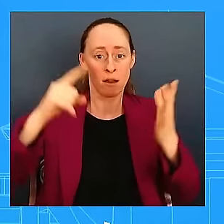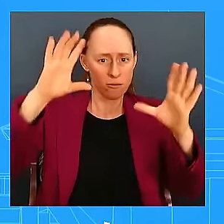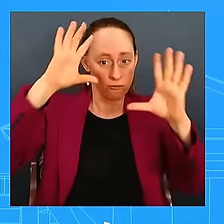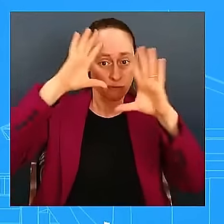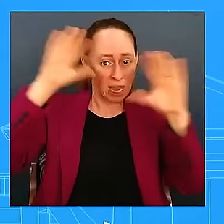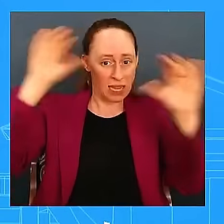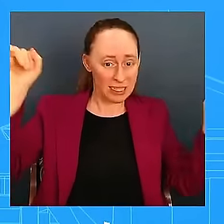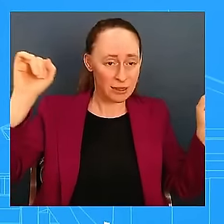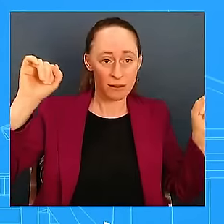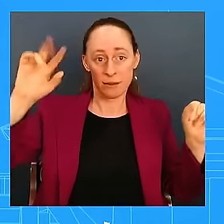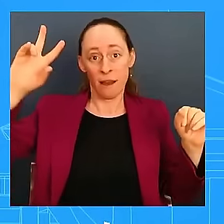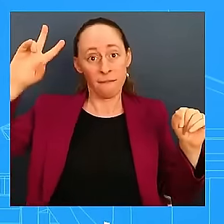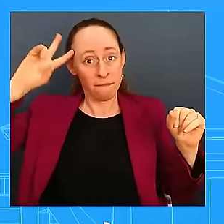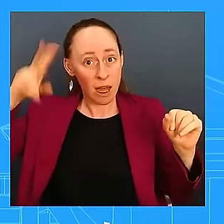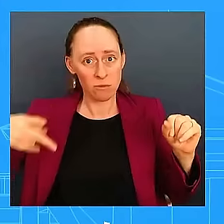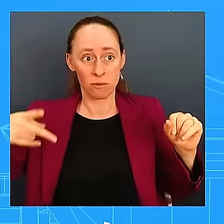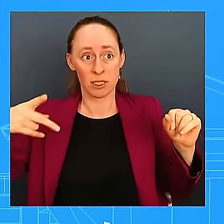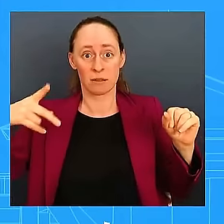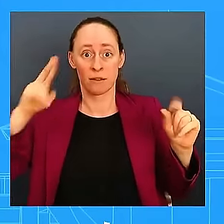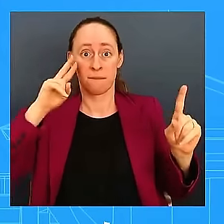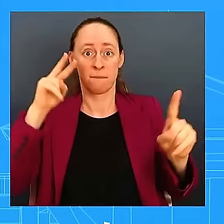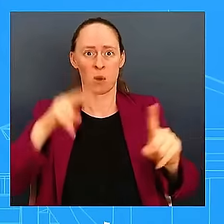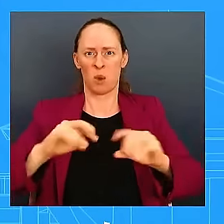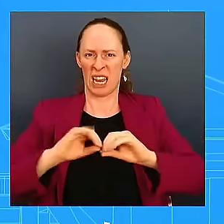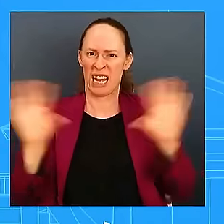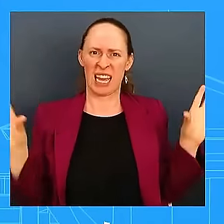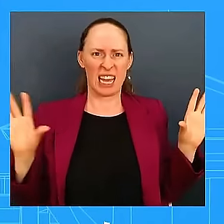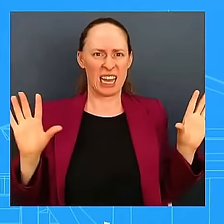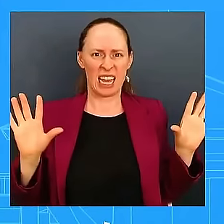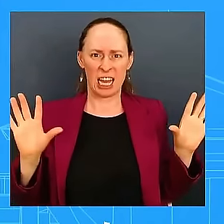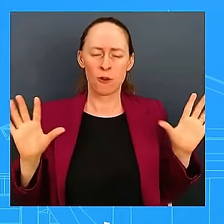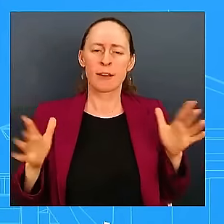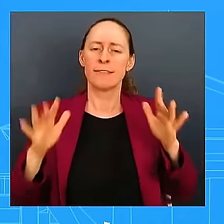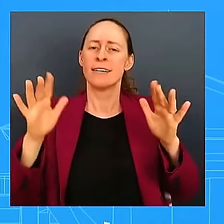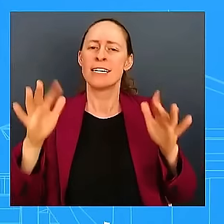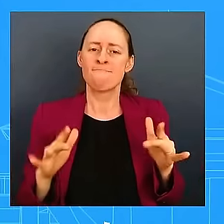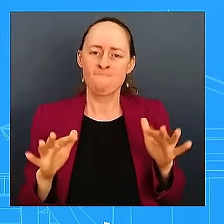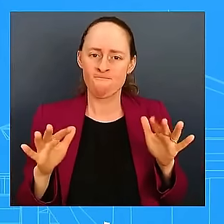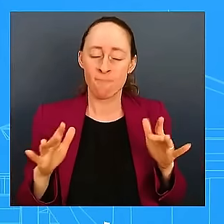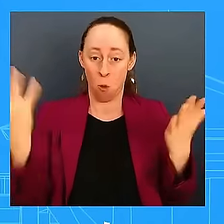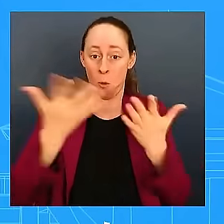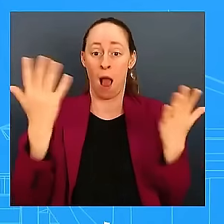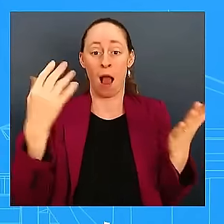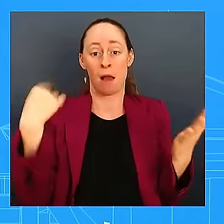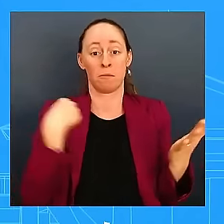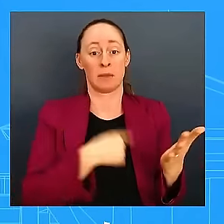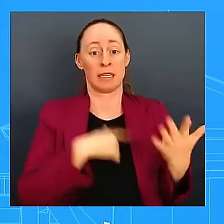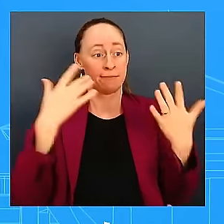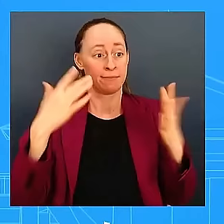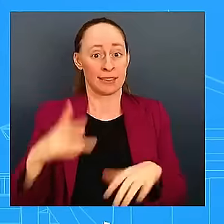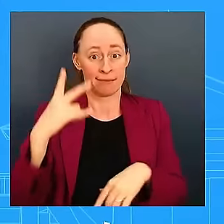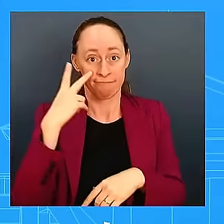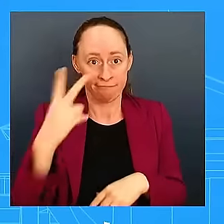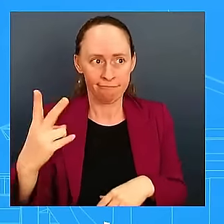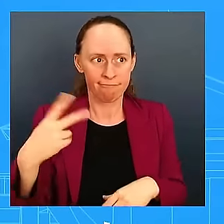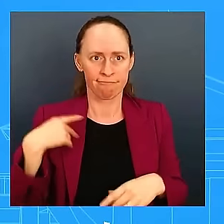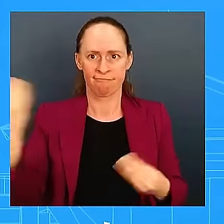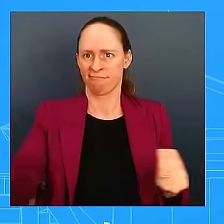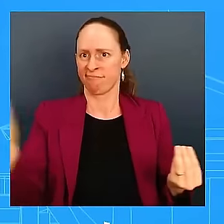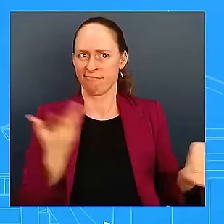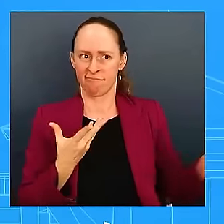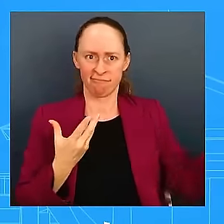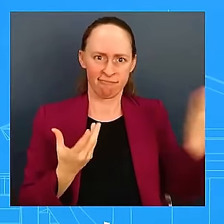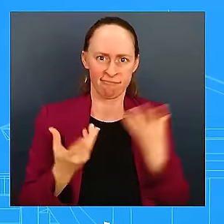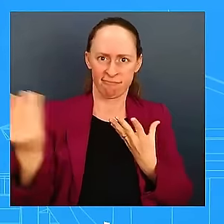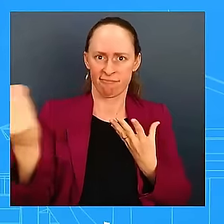what we are seeing right now, what we have heard from national leaders about what